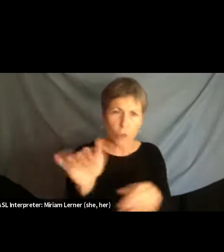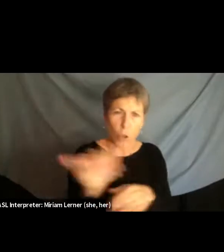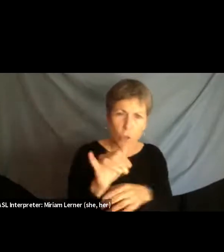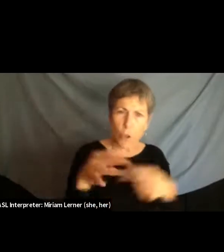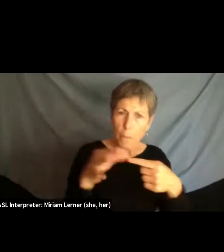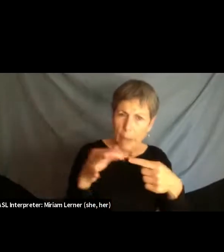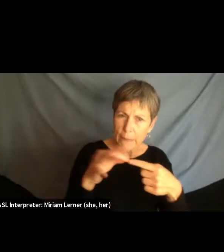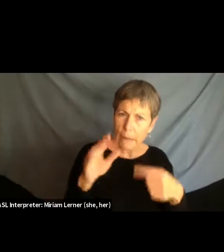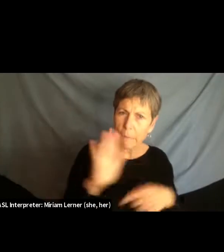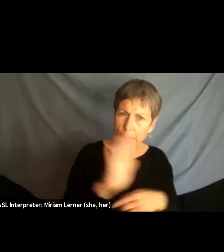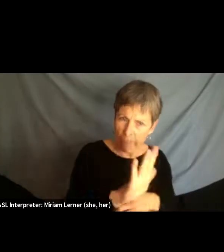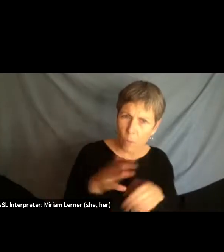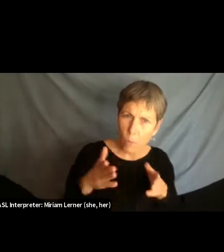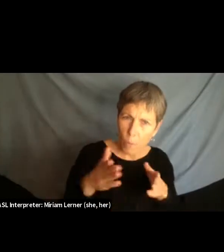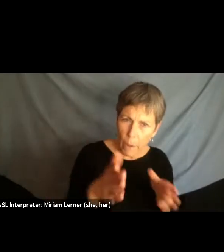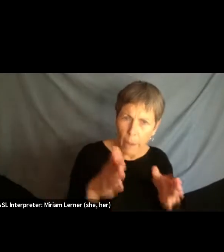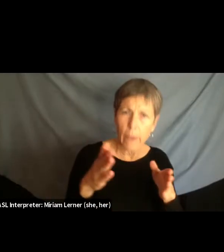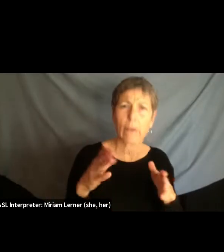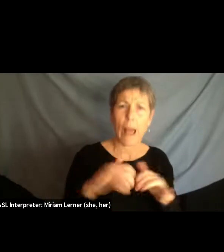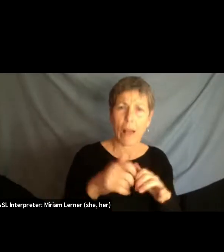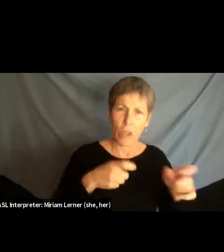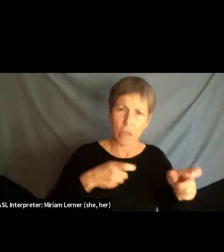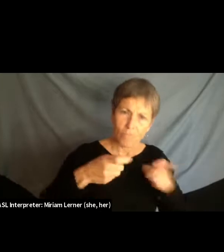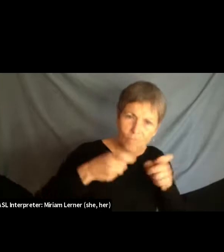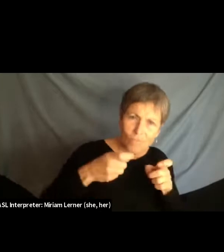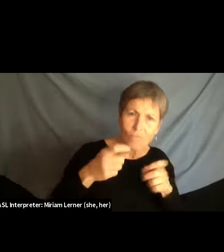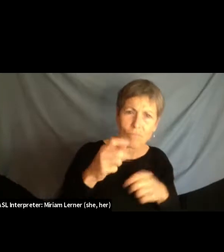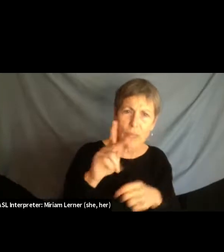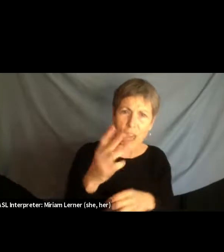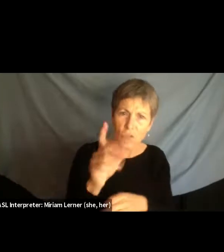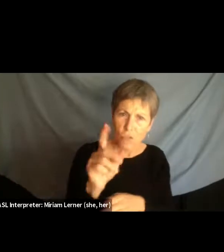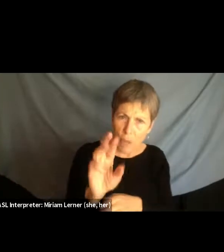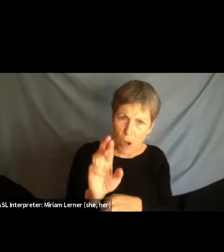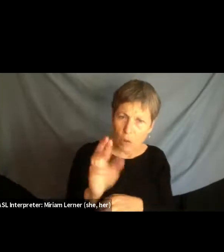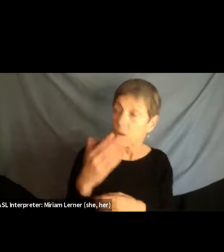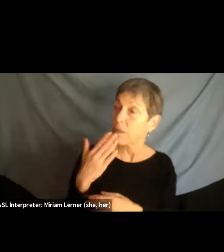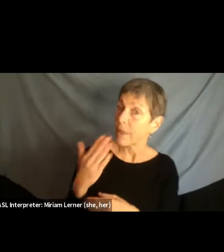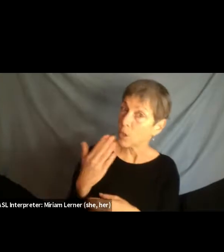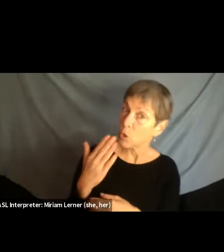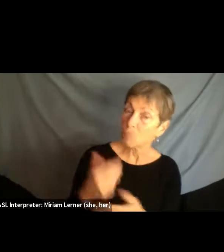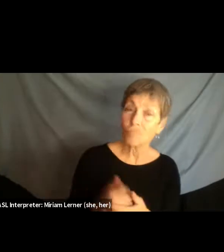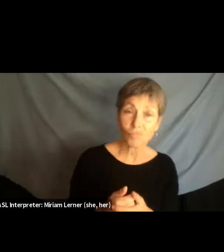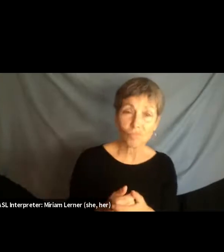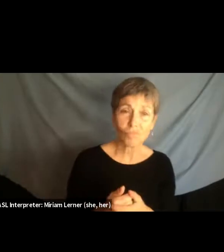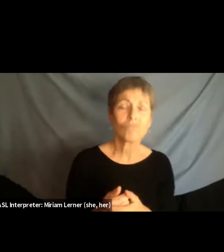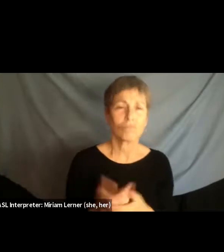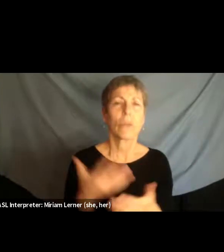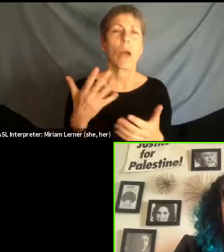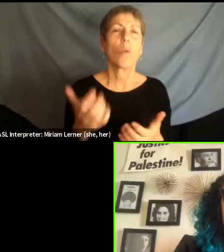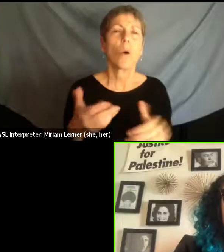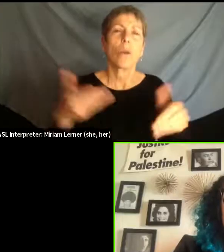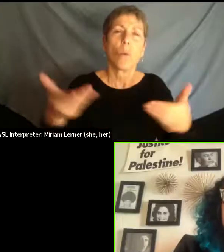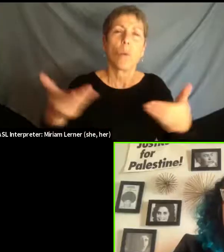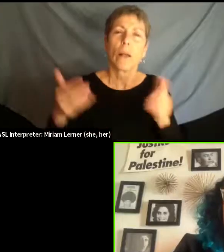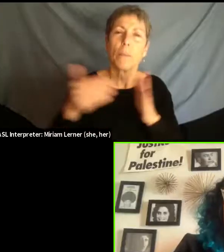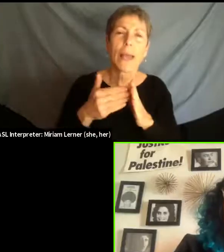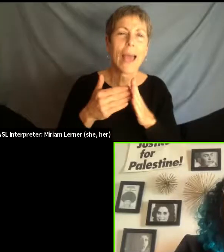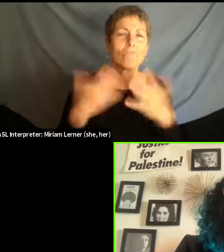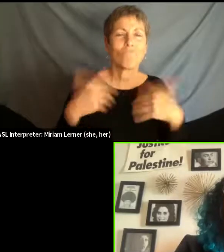-administered Kashmir. Thank you so much. And I want to go ahead and welcome again our incredible